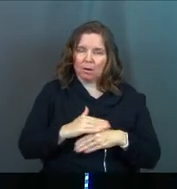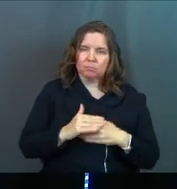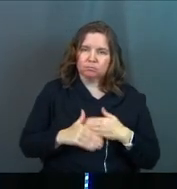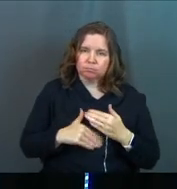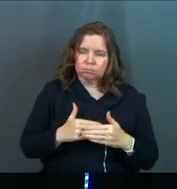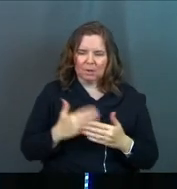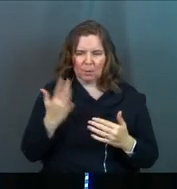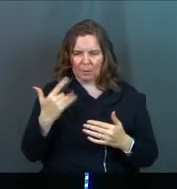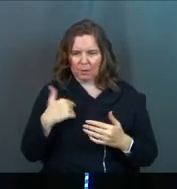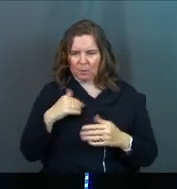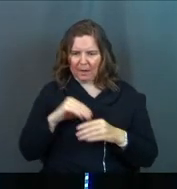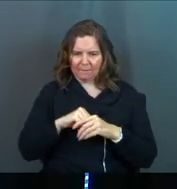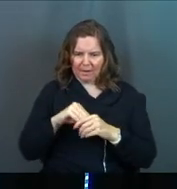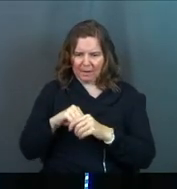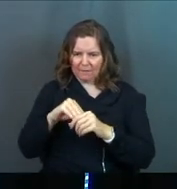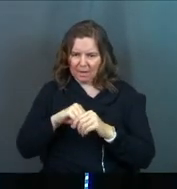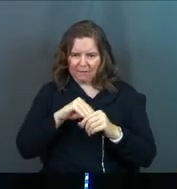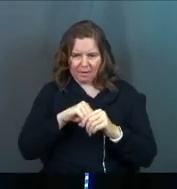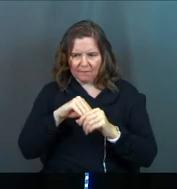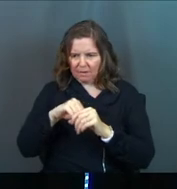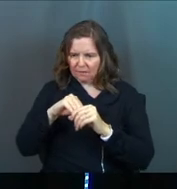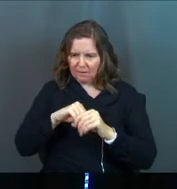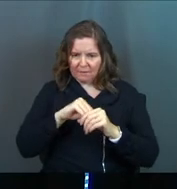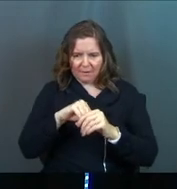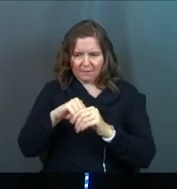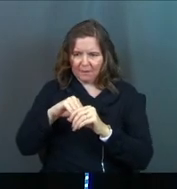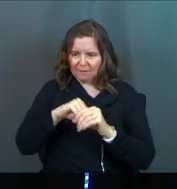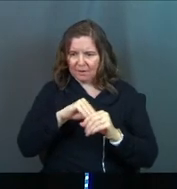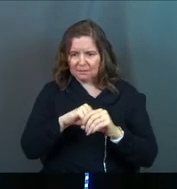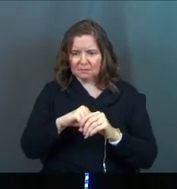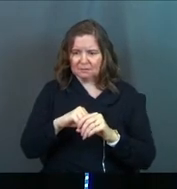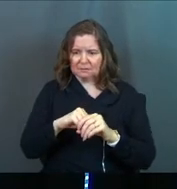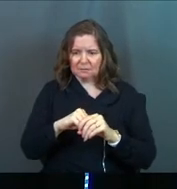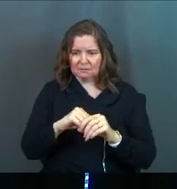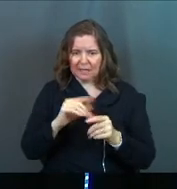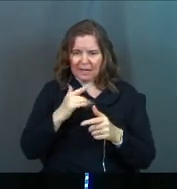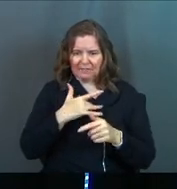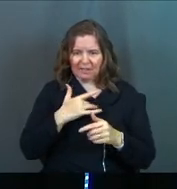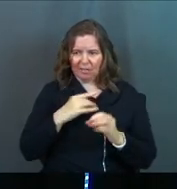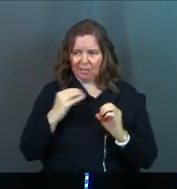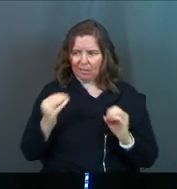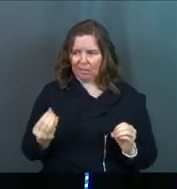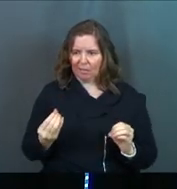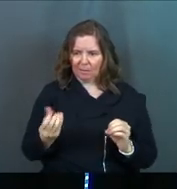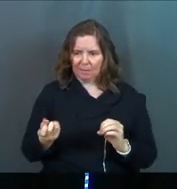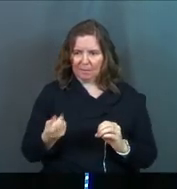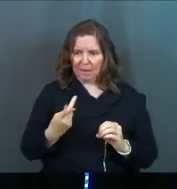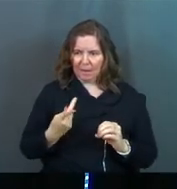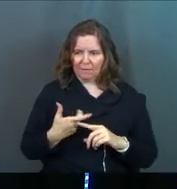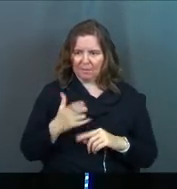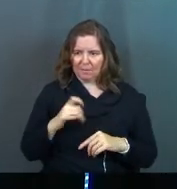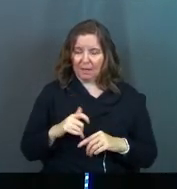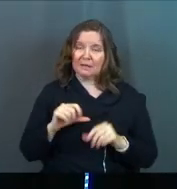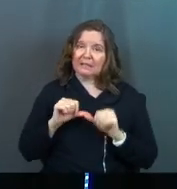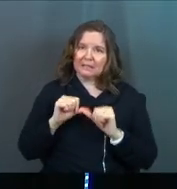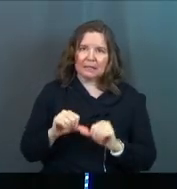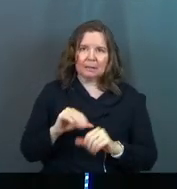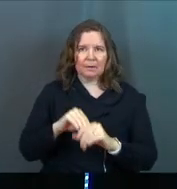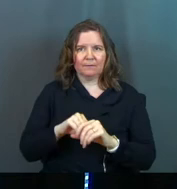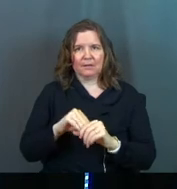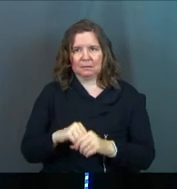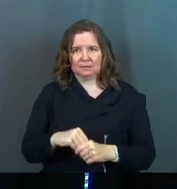And you're like, why do I invest, invest, invest, invest, invest, and I don't feel like I've gotten anything back out again? Keep investing.